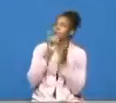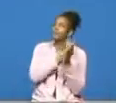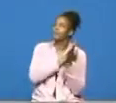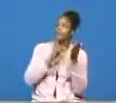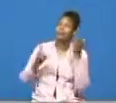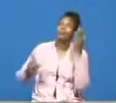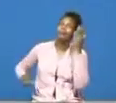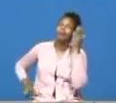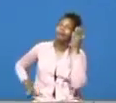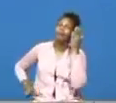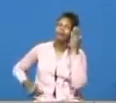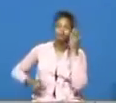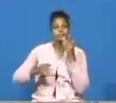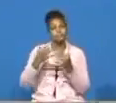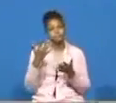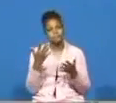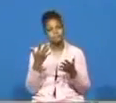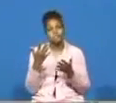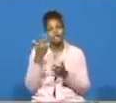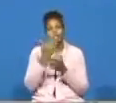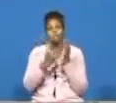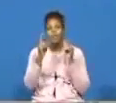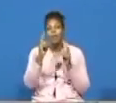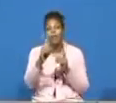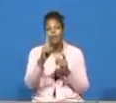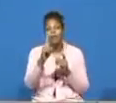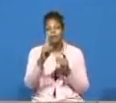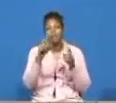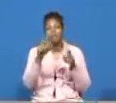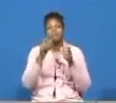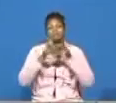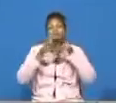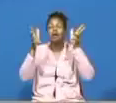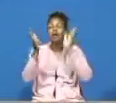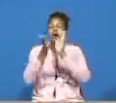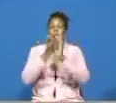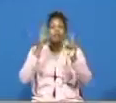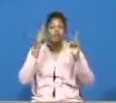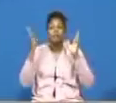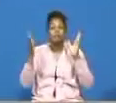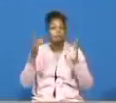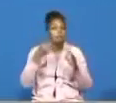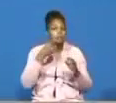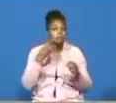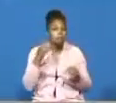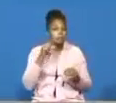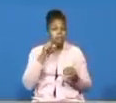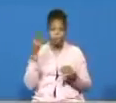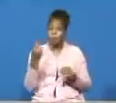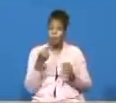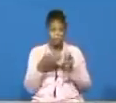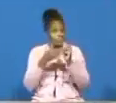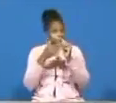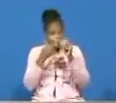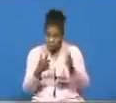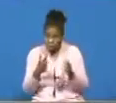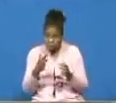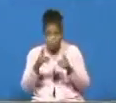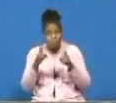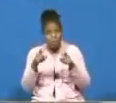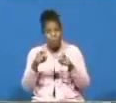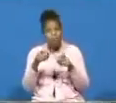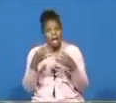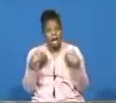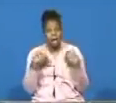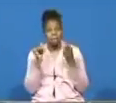lord somebody ought to shout hallelujah and i'm saying not only leaders in the church should